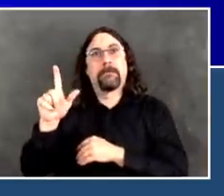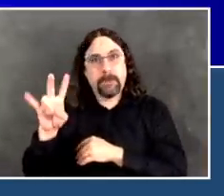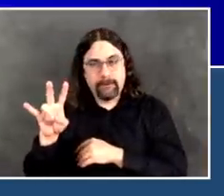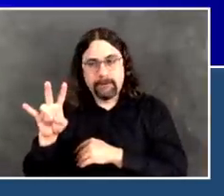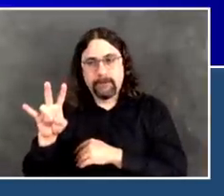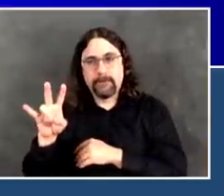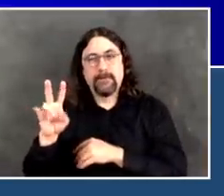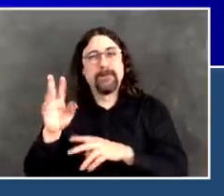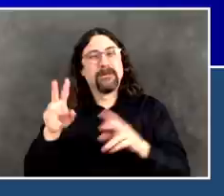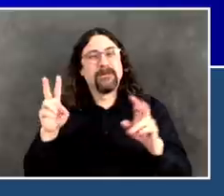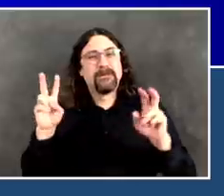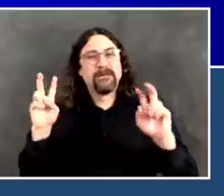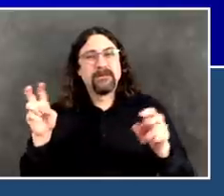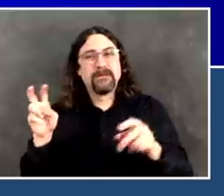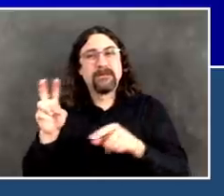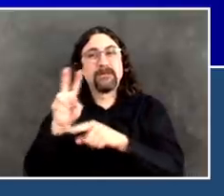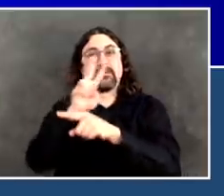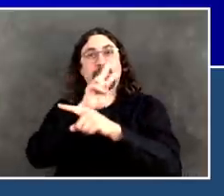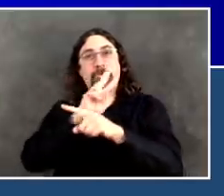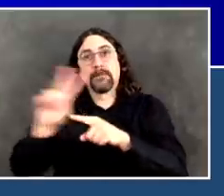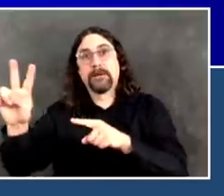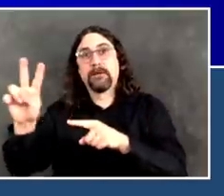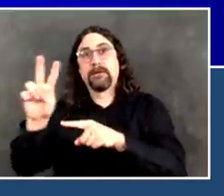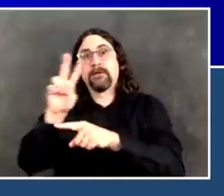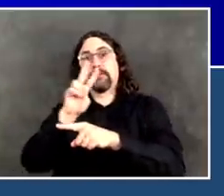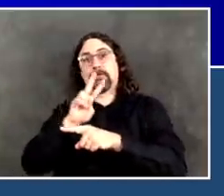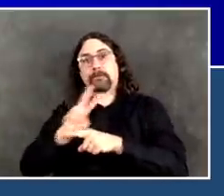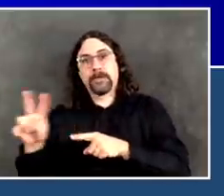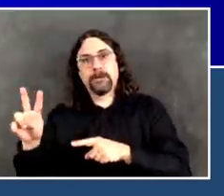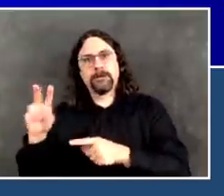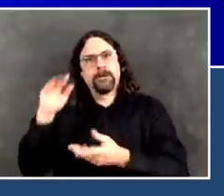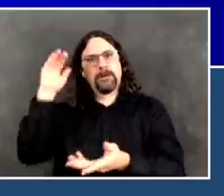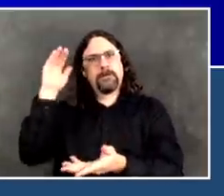227 new cases in one day.